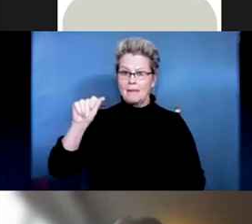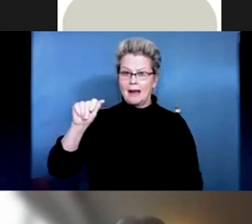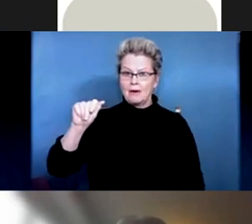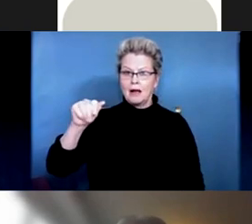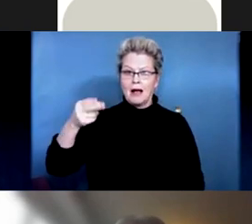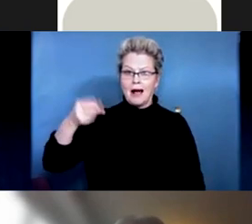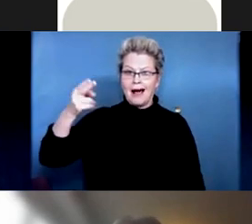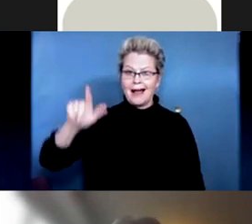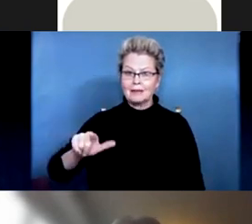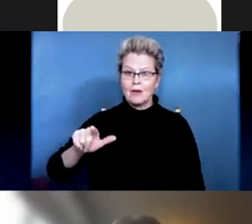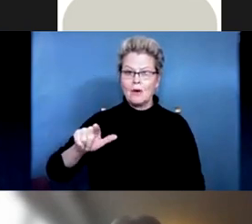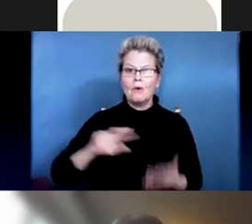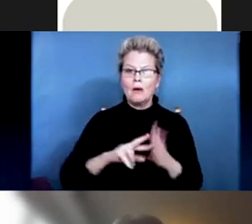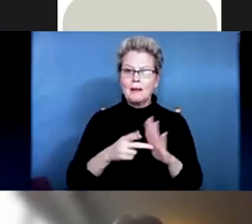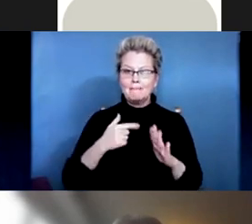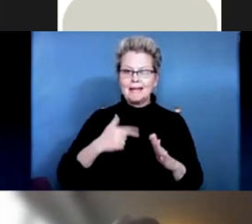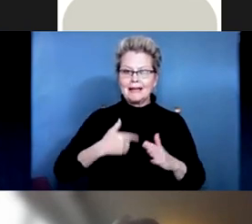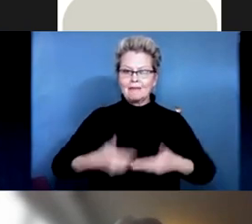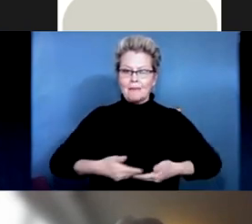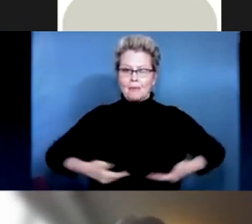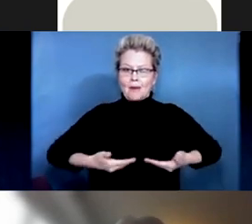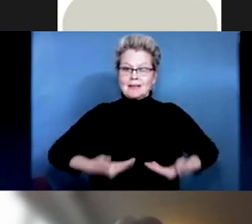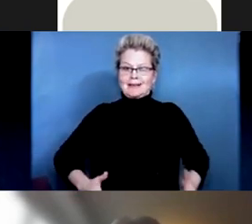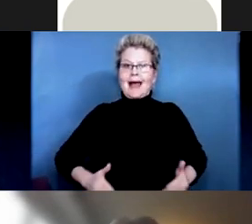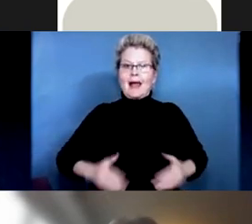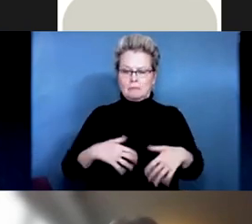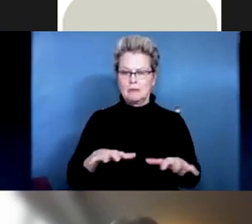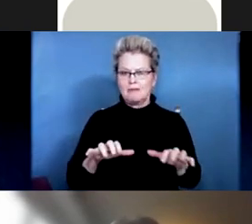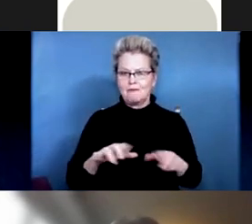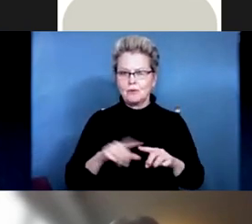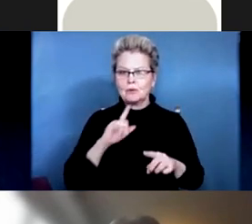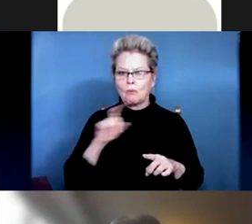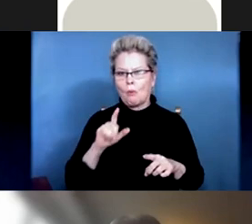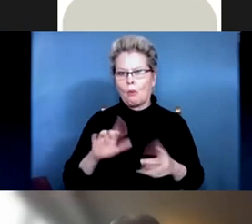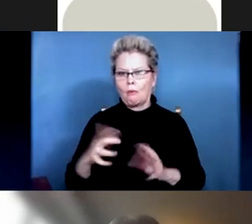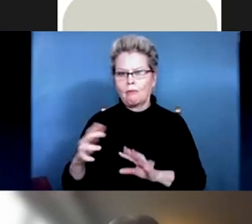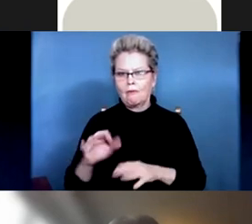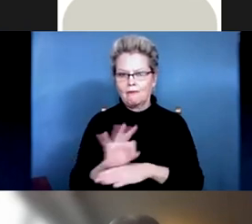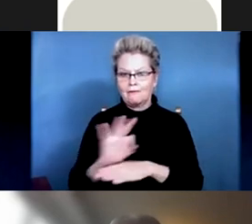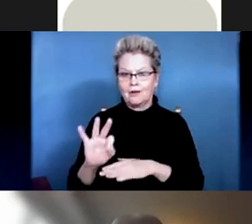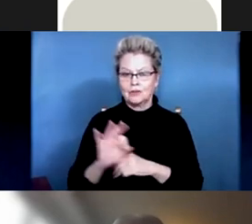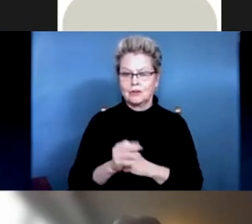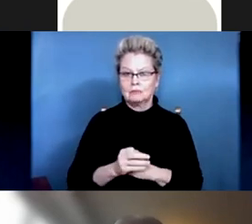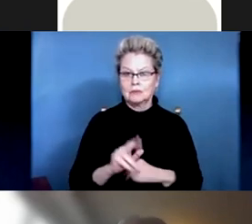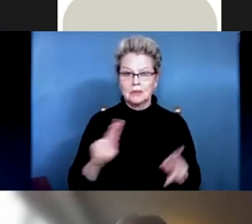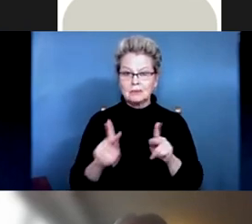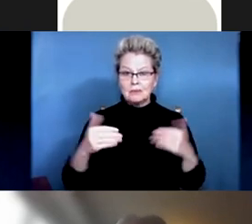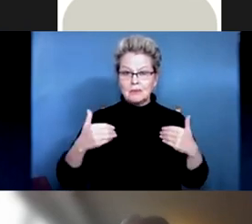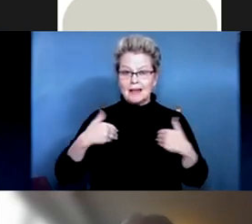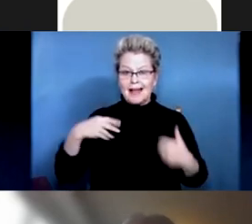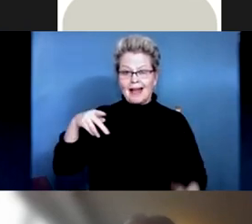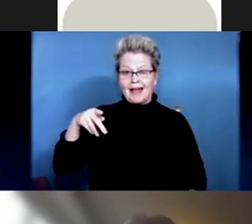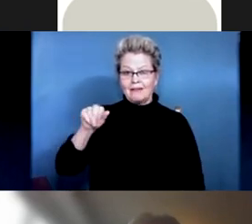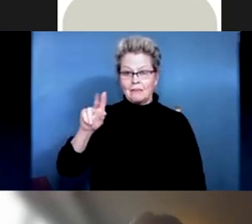And as you work your way down the spine, you'll again get more function. So people who have paraplegia have full